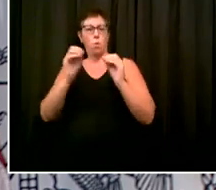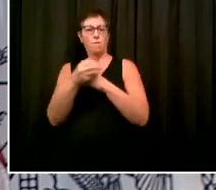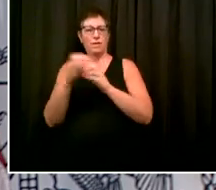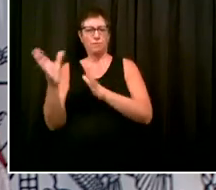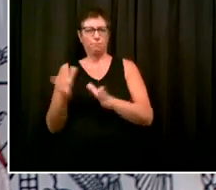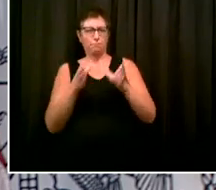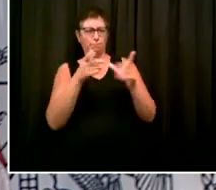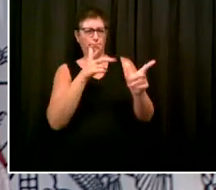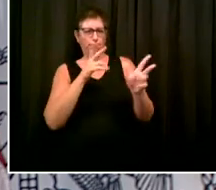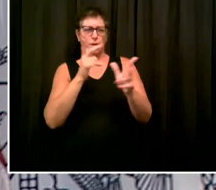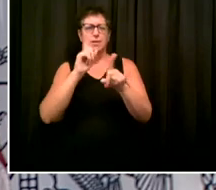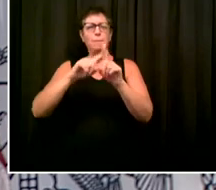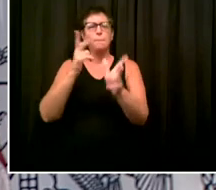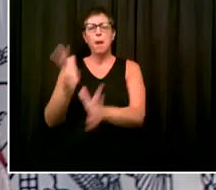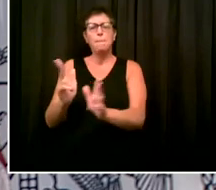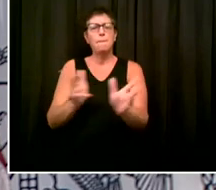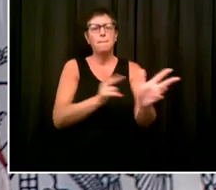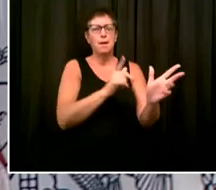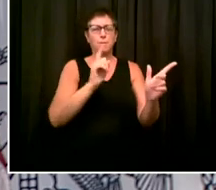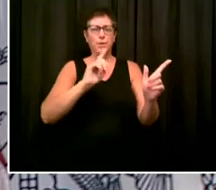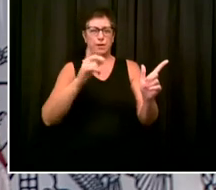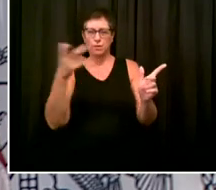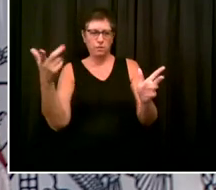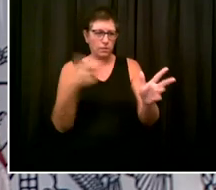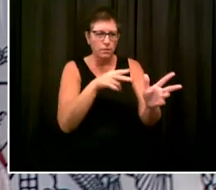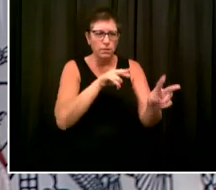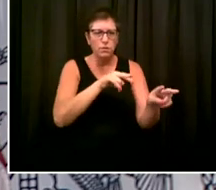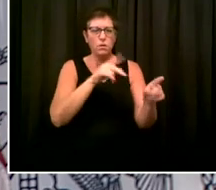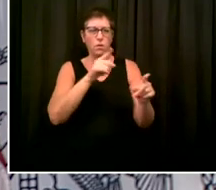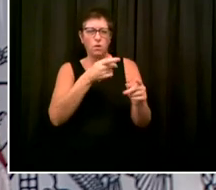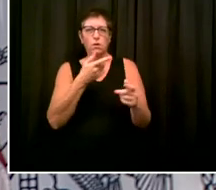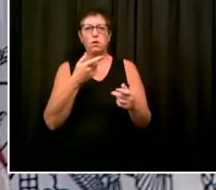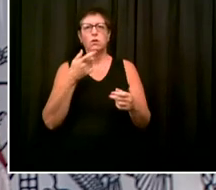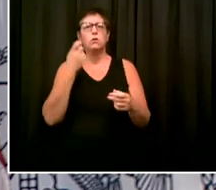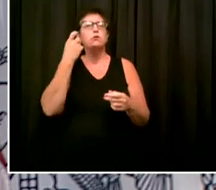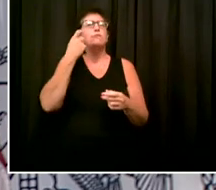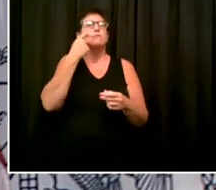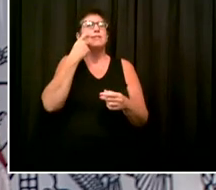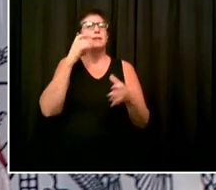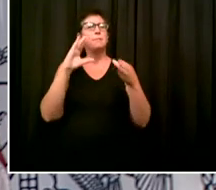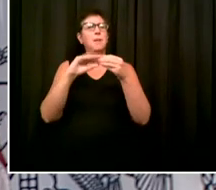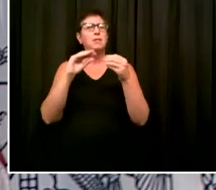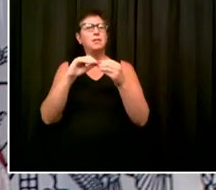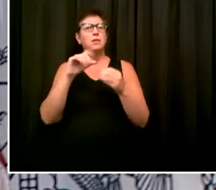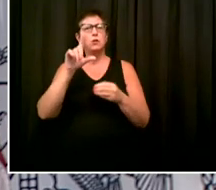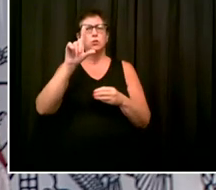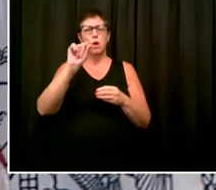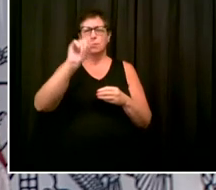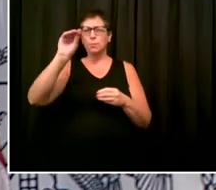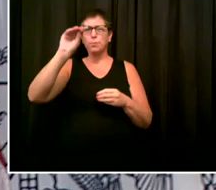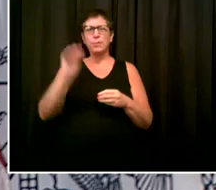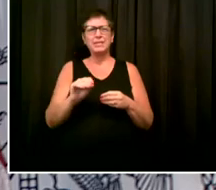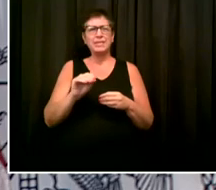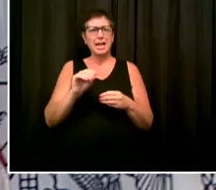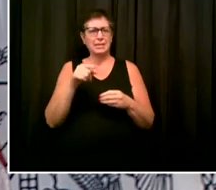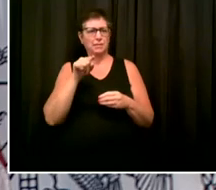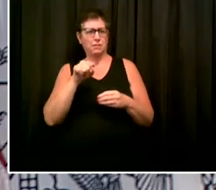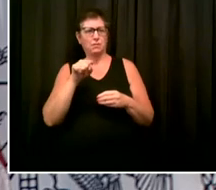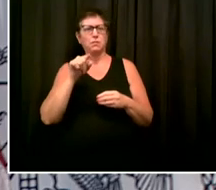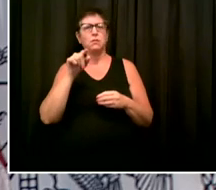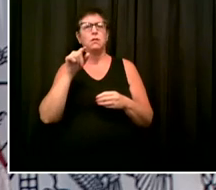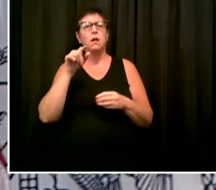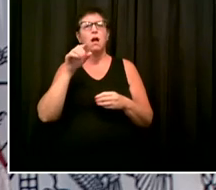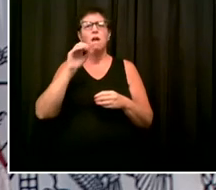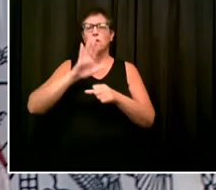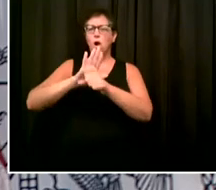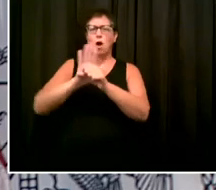percent figure been arrived at in regard to the into, you know, the cases being connected to those who've come in